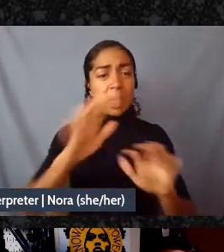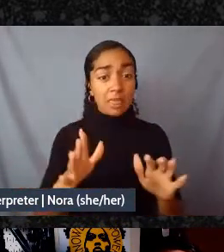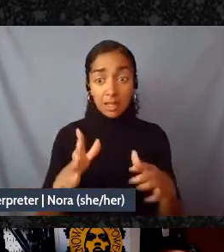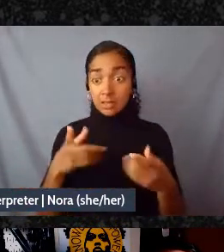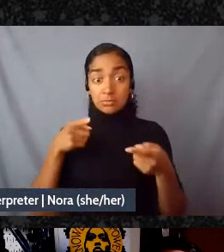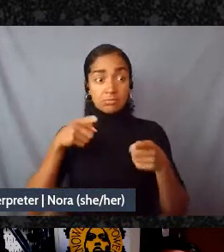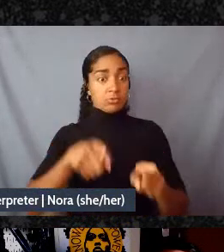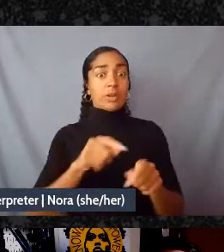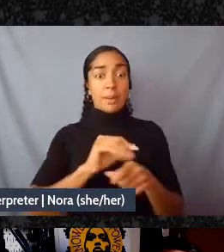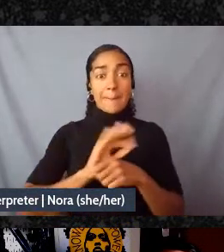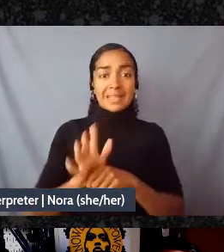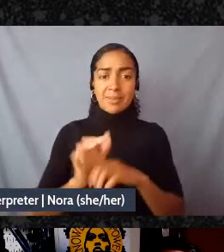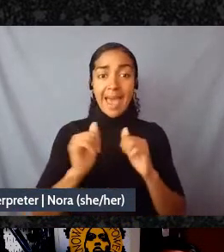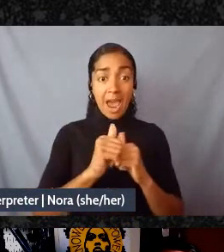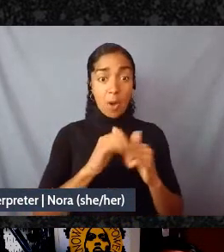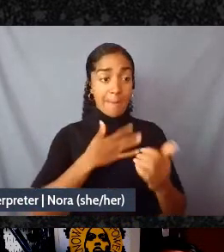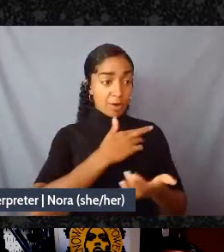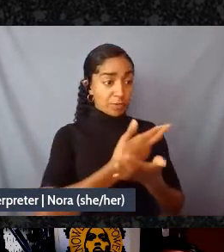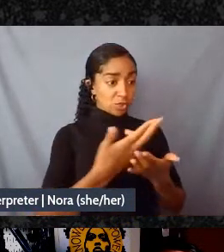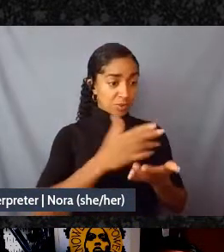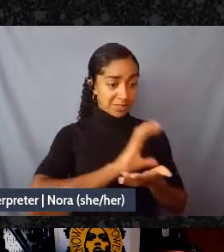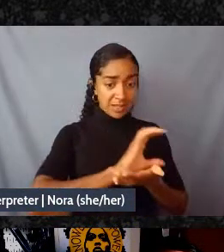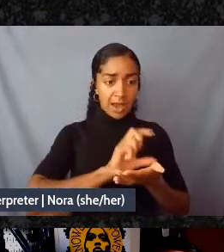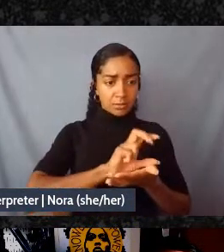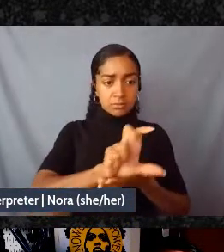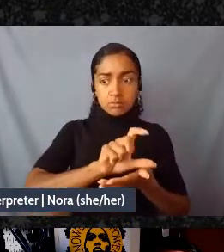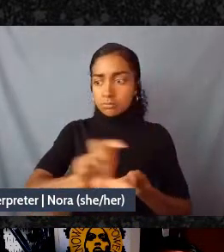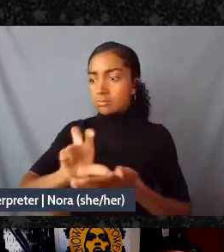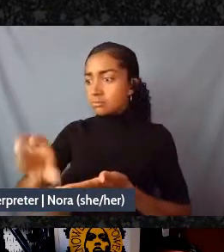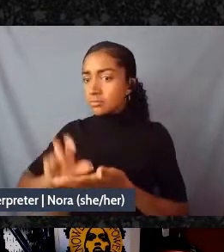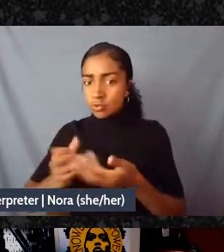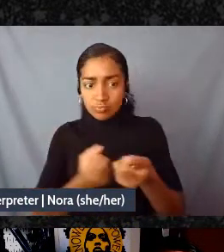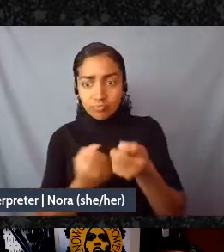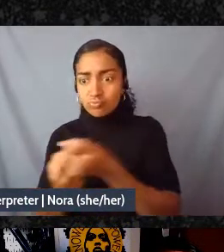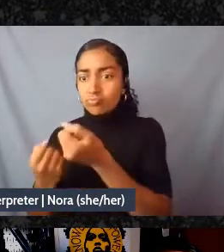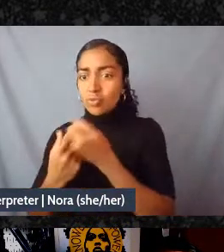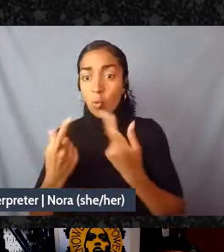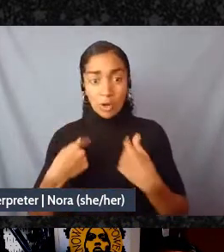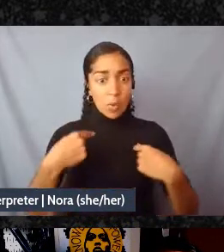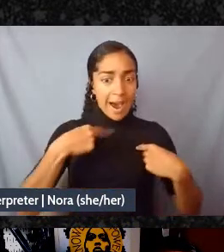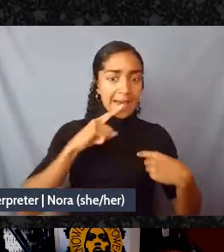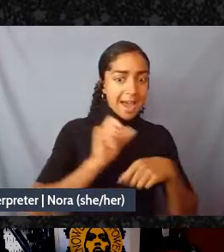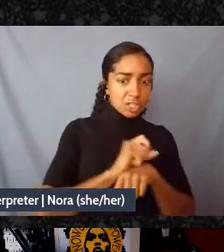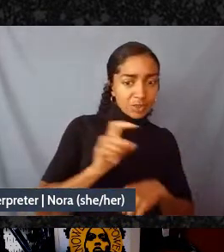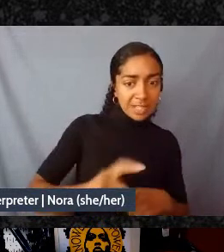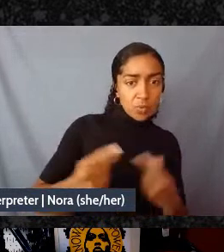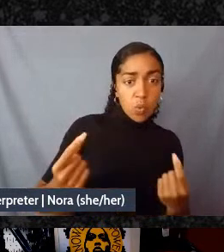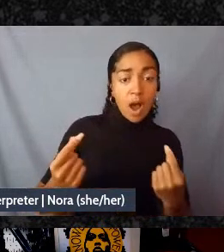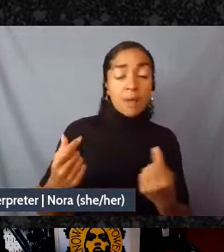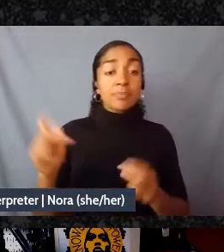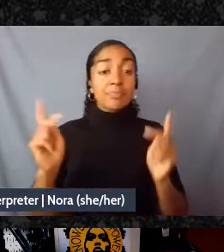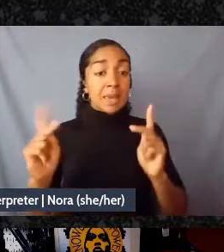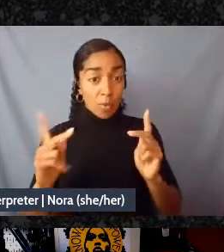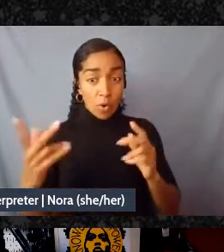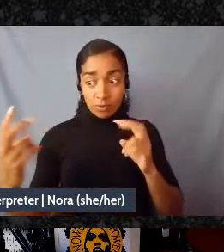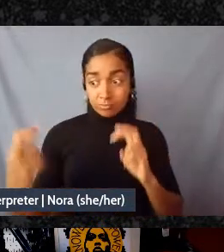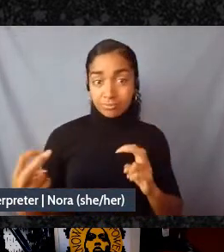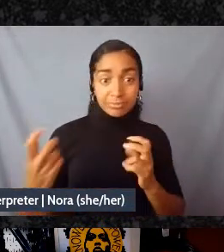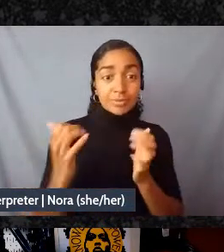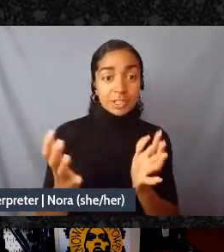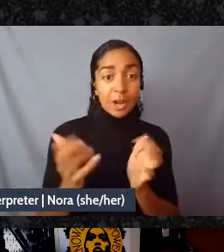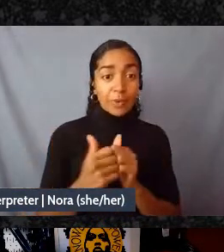pandemic how do I redistribute what do I actually need and I've been in so many conversations this year with people like do you even have a sense of what you actually need